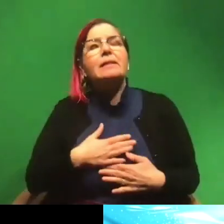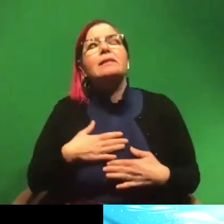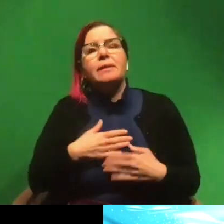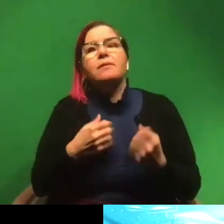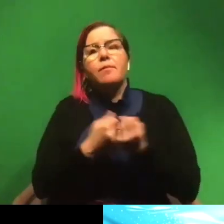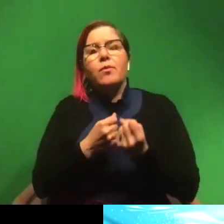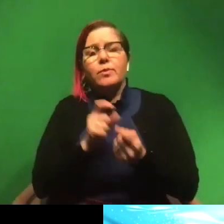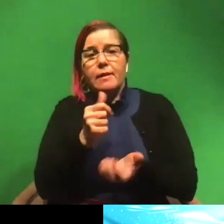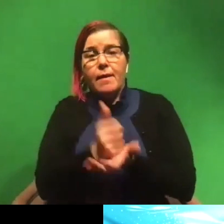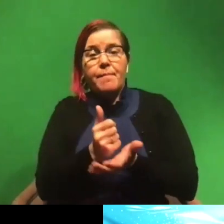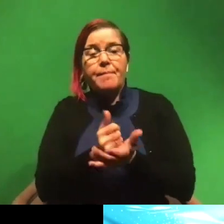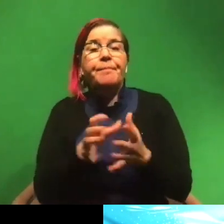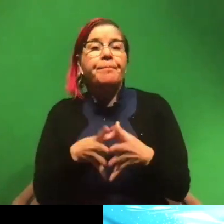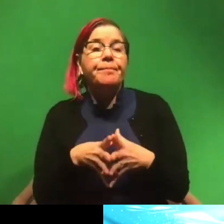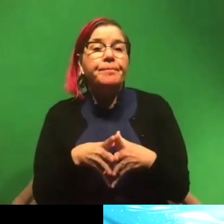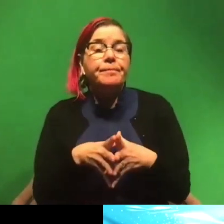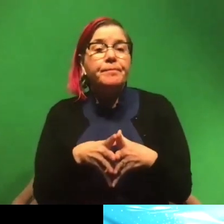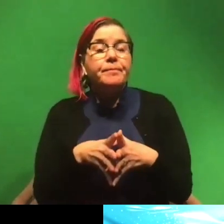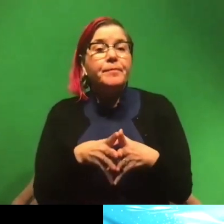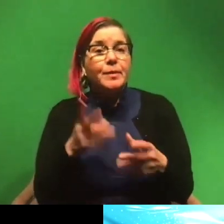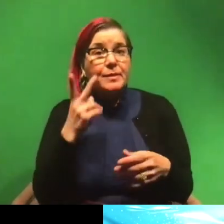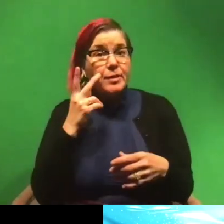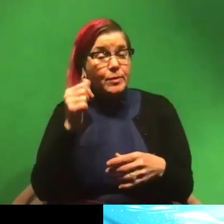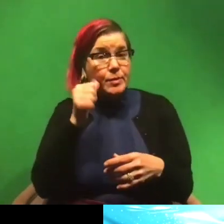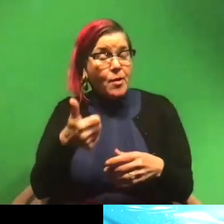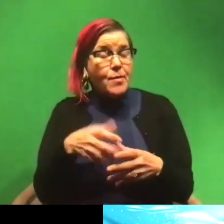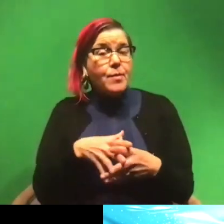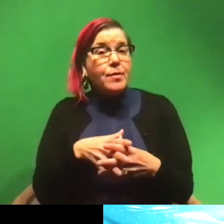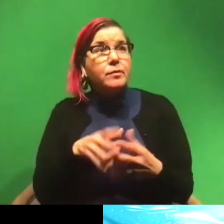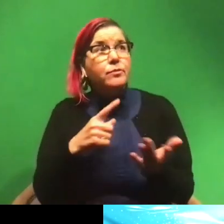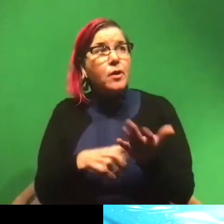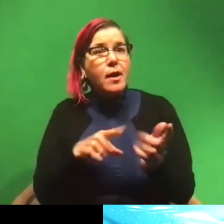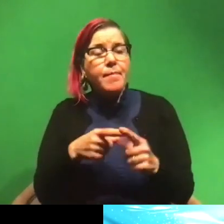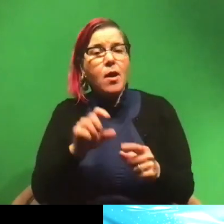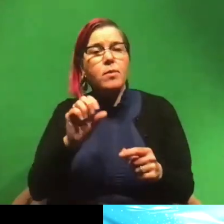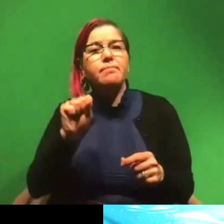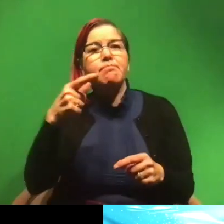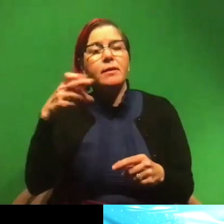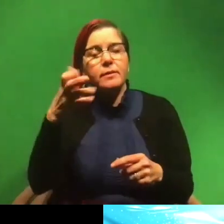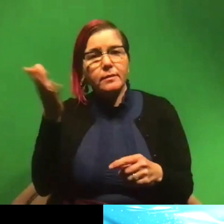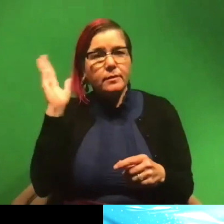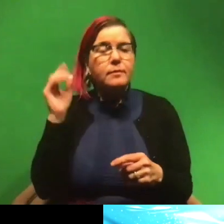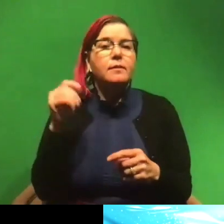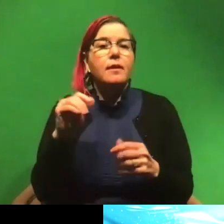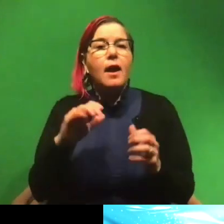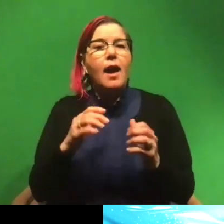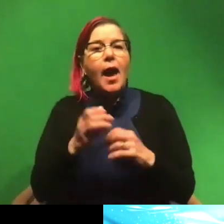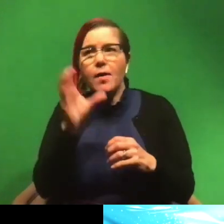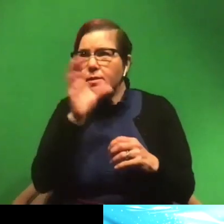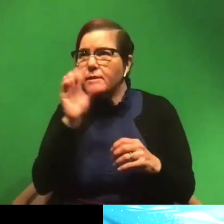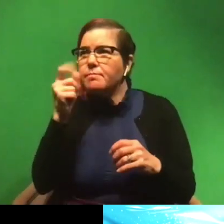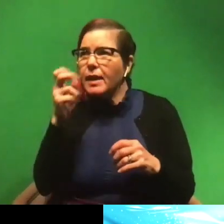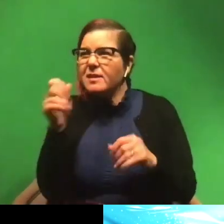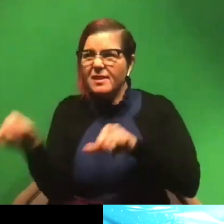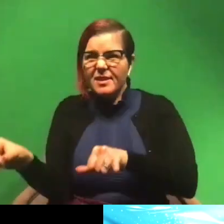really need the help. And we'll see you tomorrow talking about outer space and how exploring outer space is